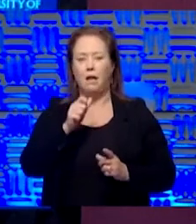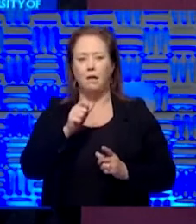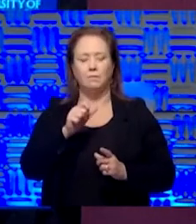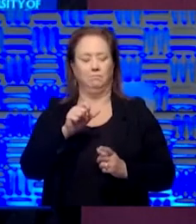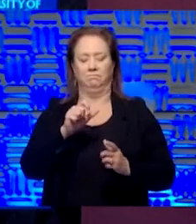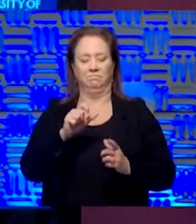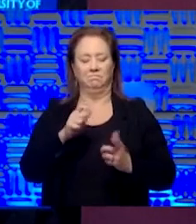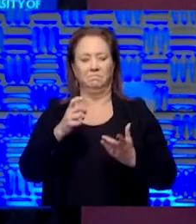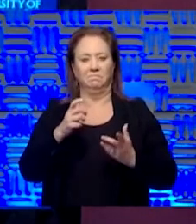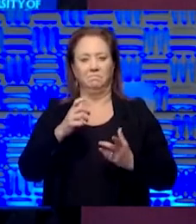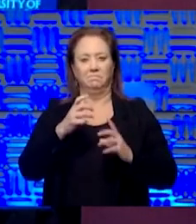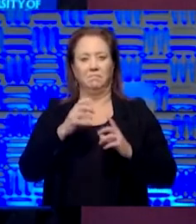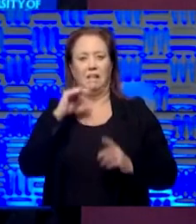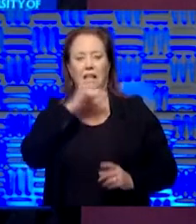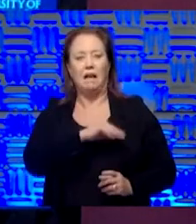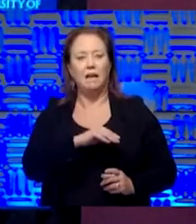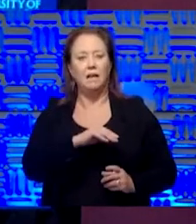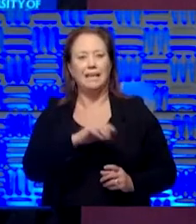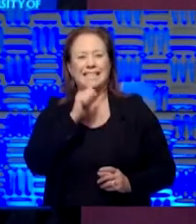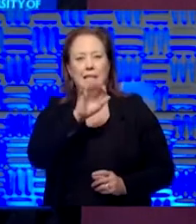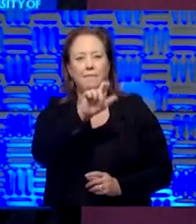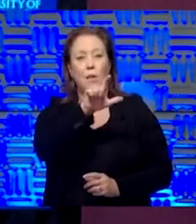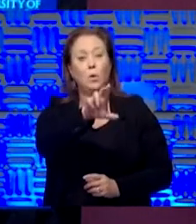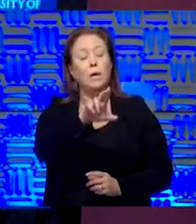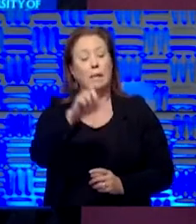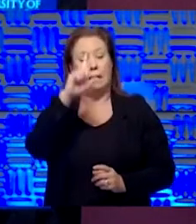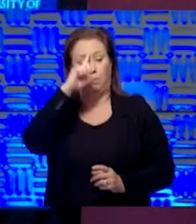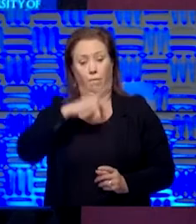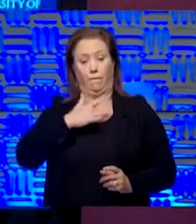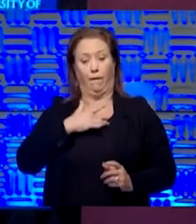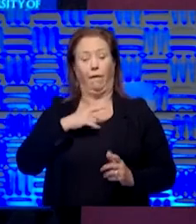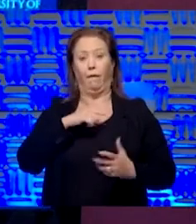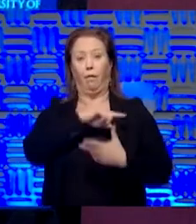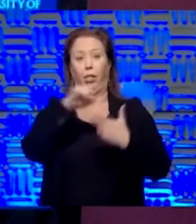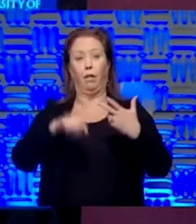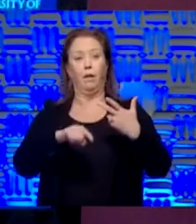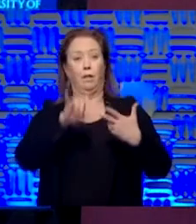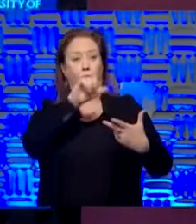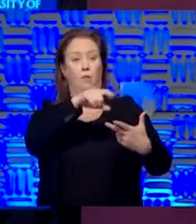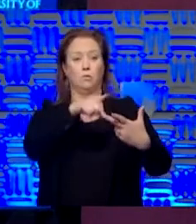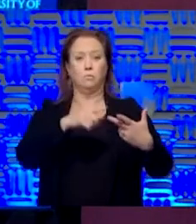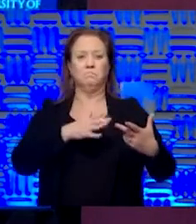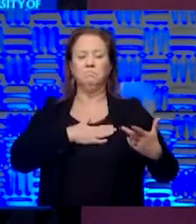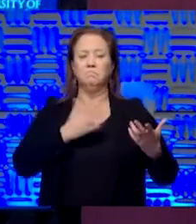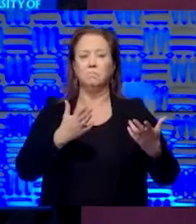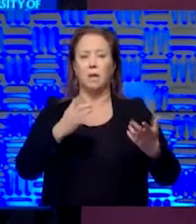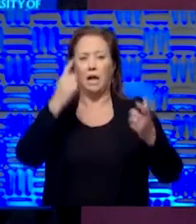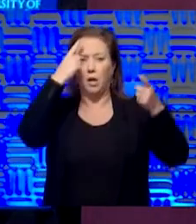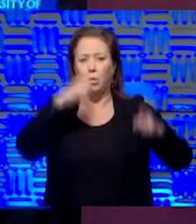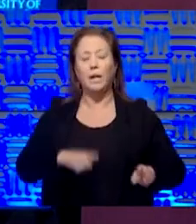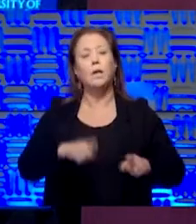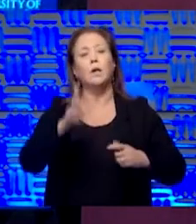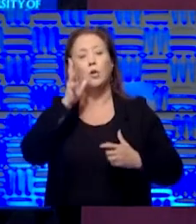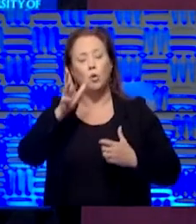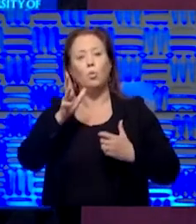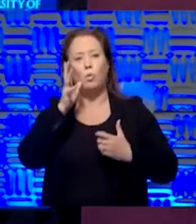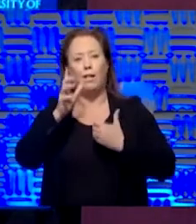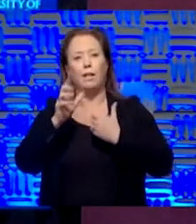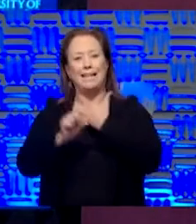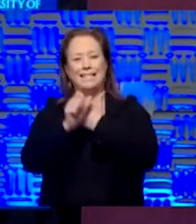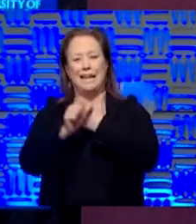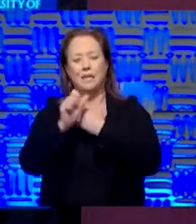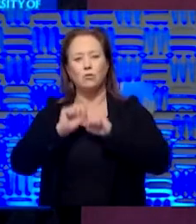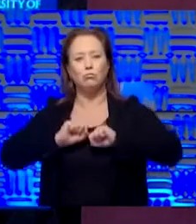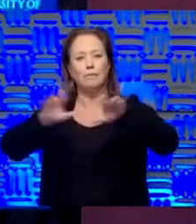and it is not influenza. If you operate from that premise, any one of those three points, then you have the danger of making a whole lot of people